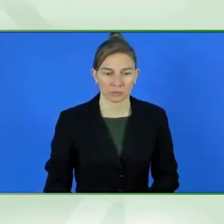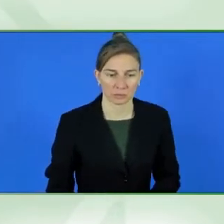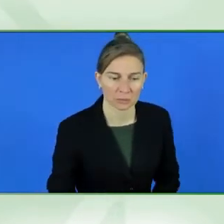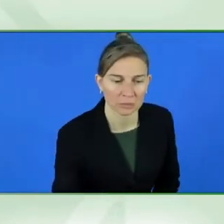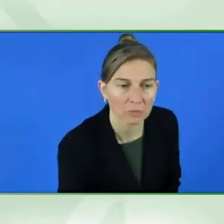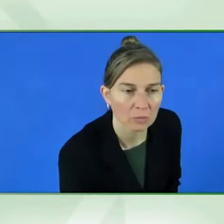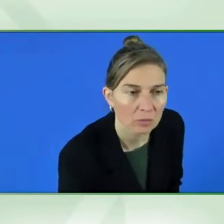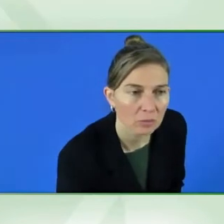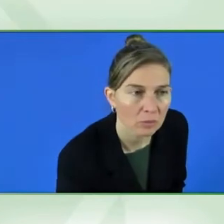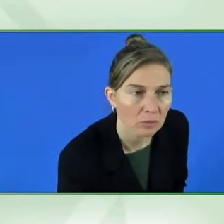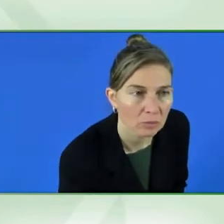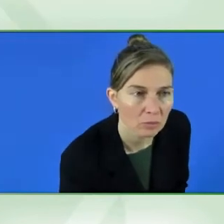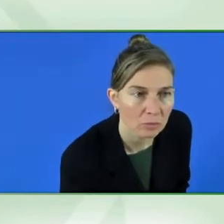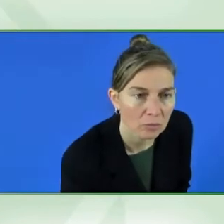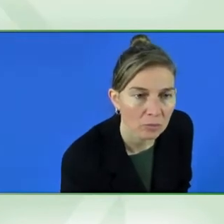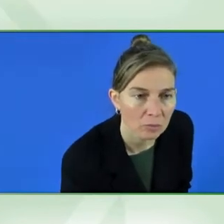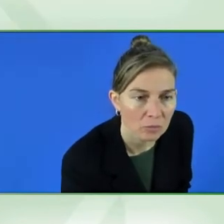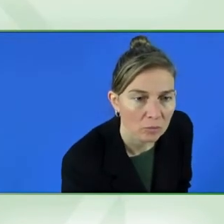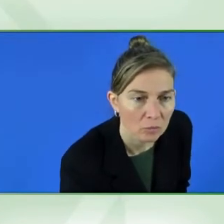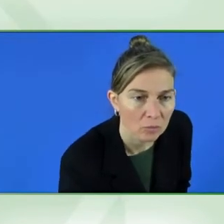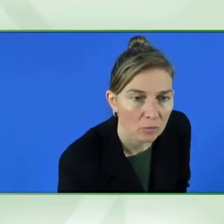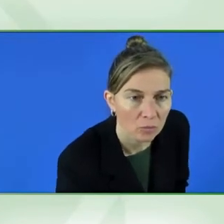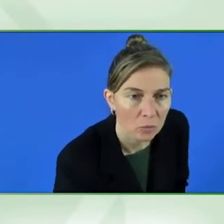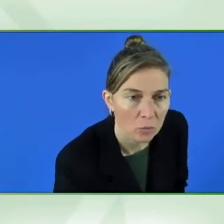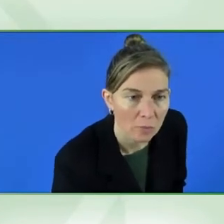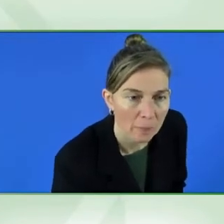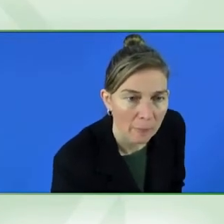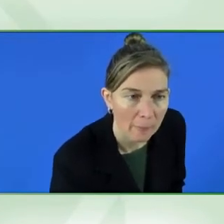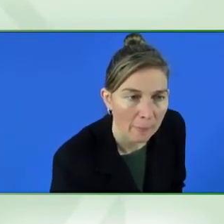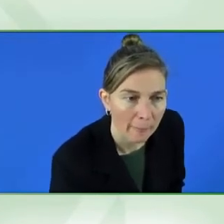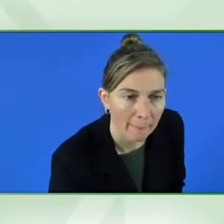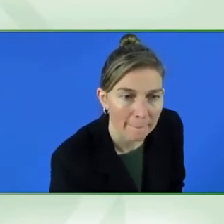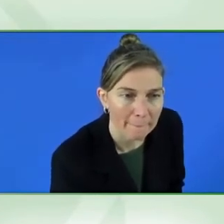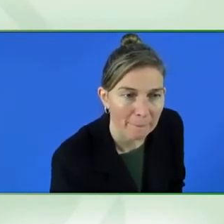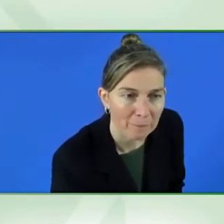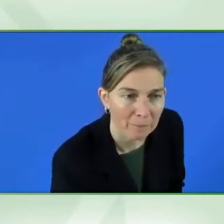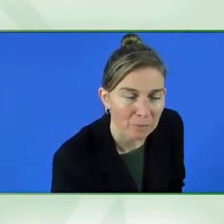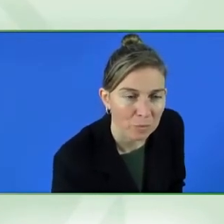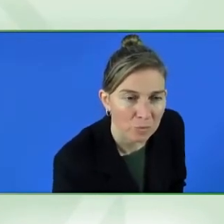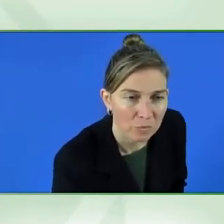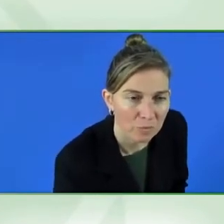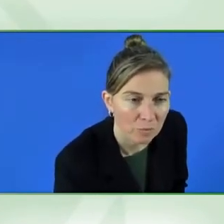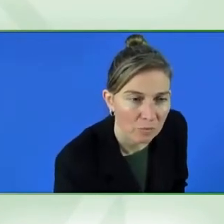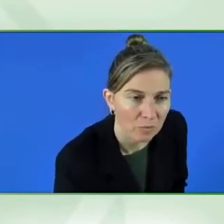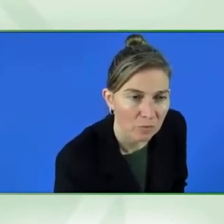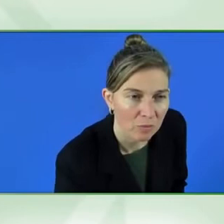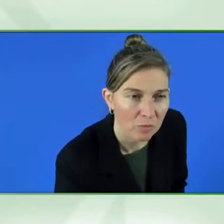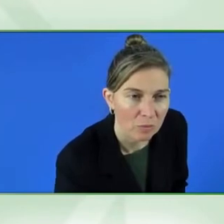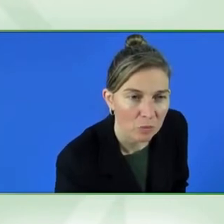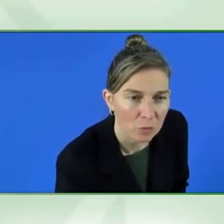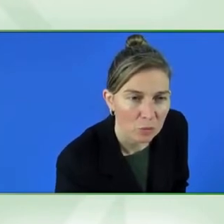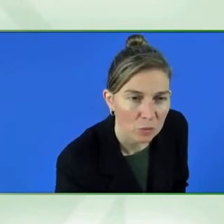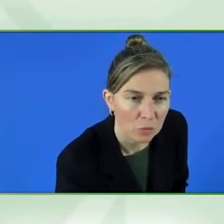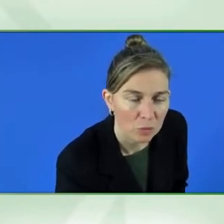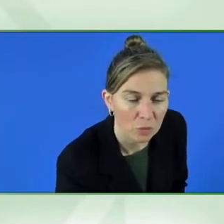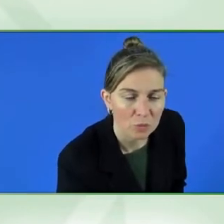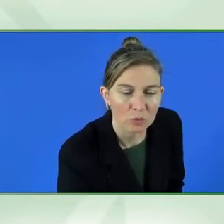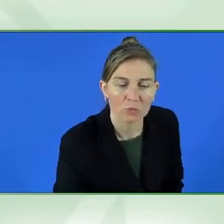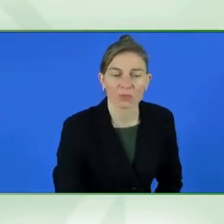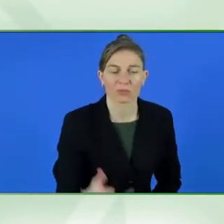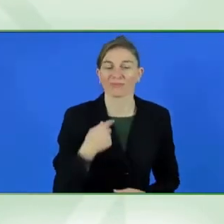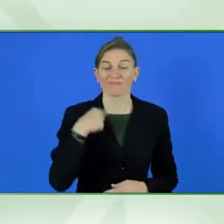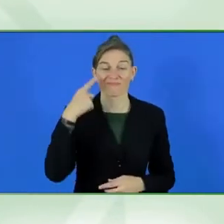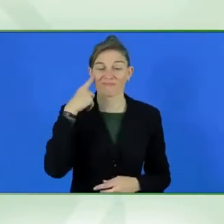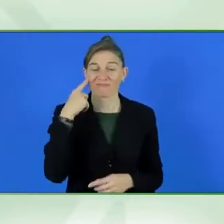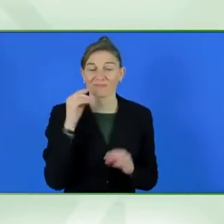has to be intersectional. I think in the UK, we are in a fortunate position where we understand what